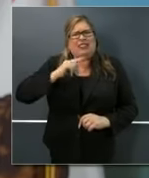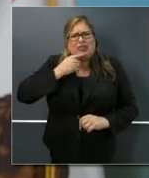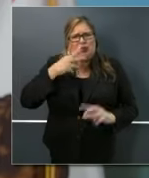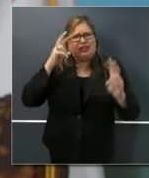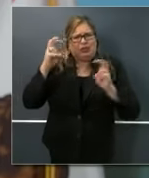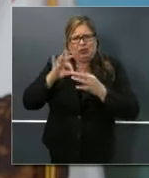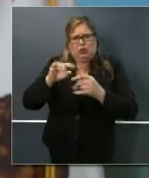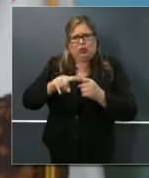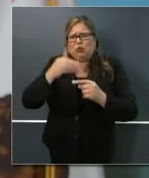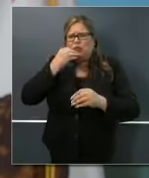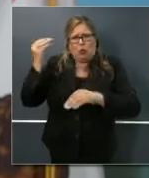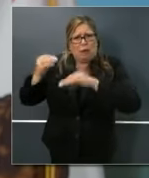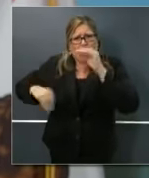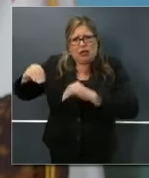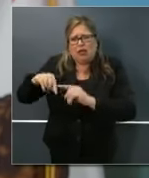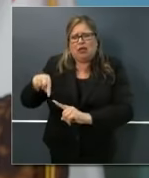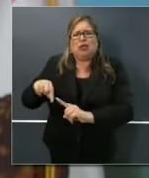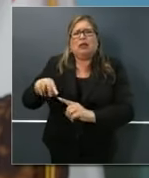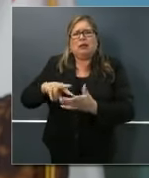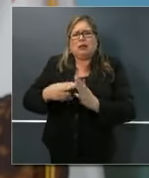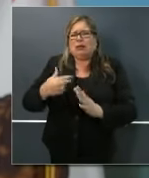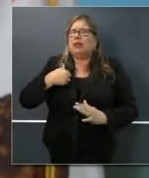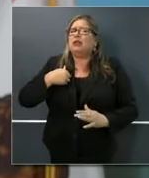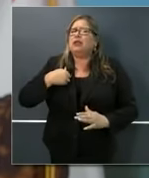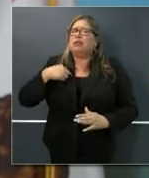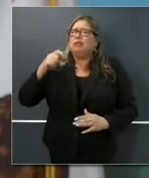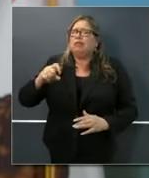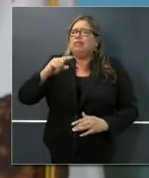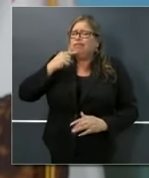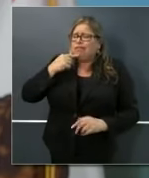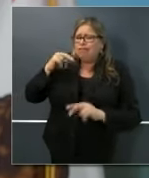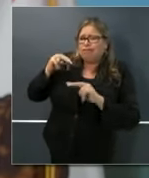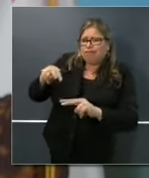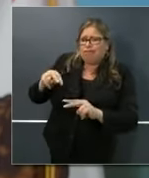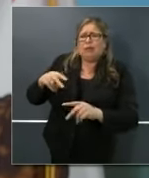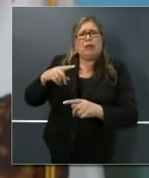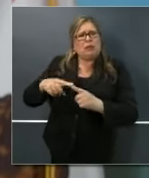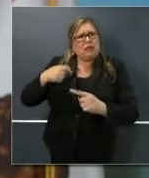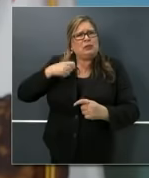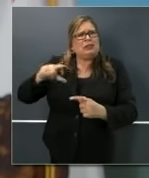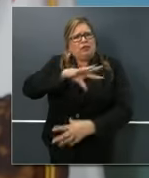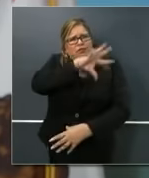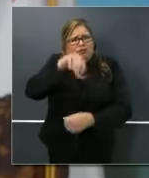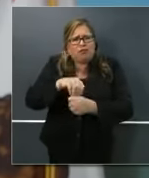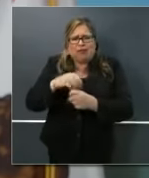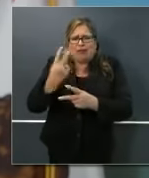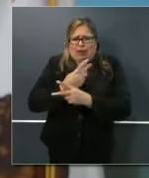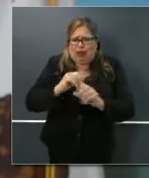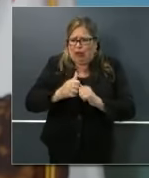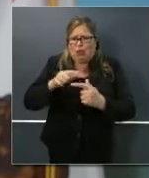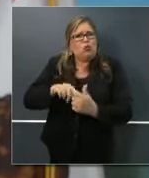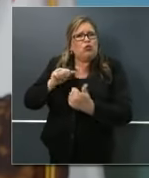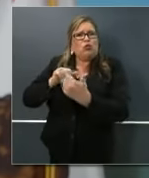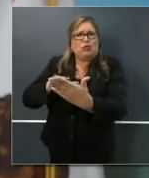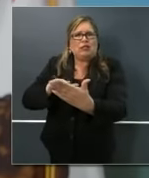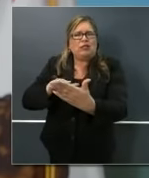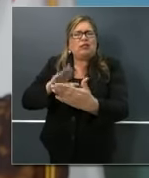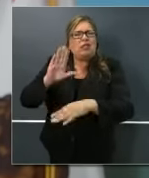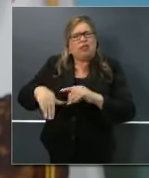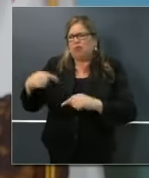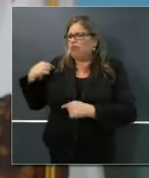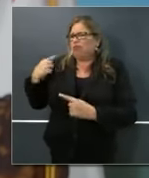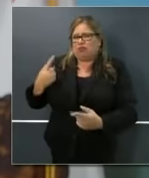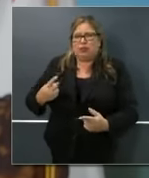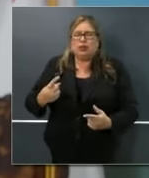and it requires a serious response and a much more comprehensive response than we have currently offered. And so